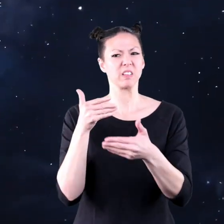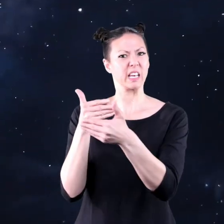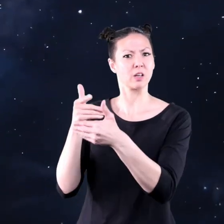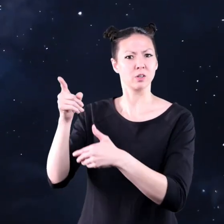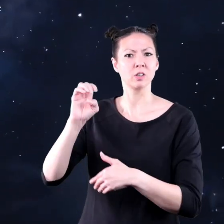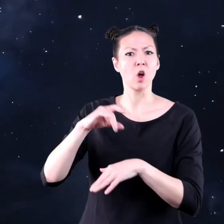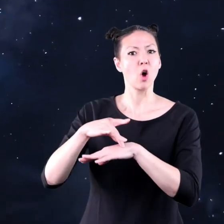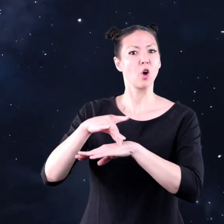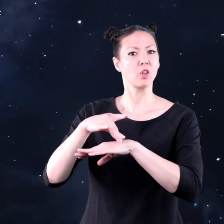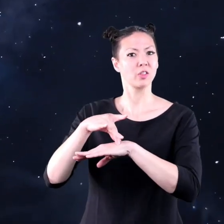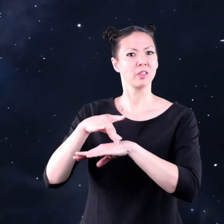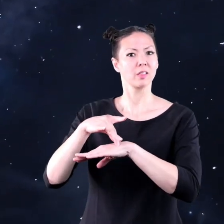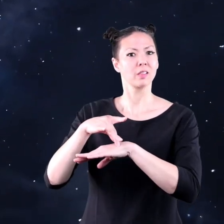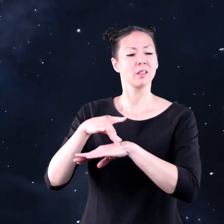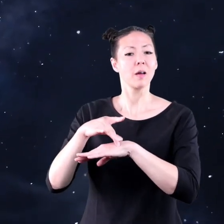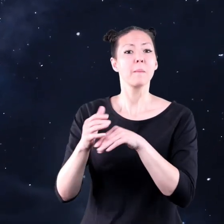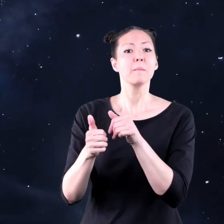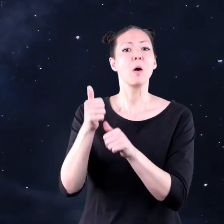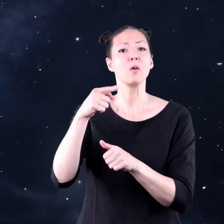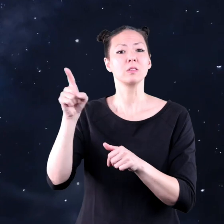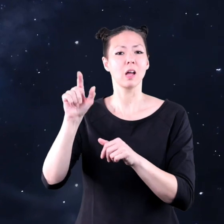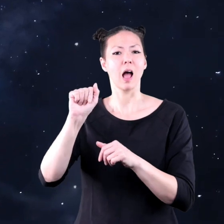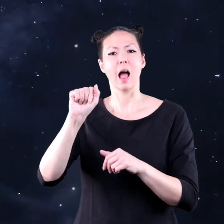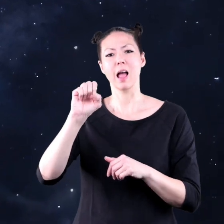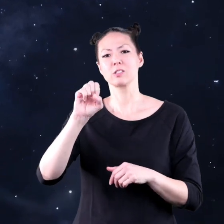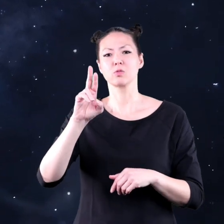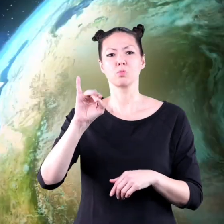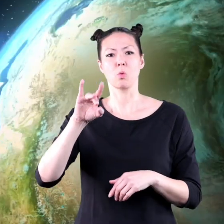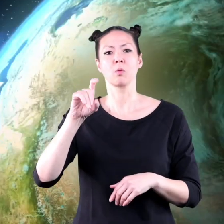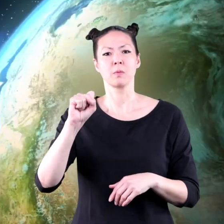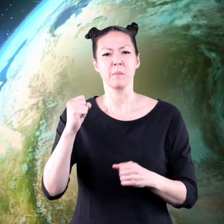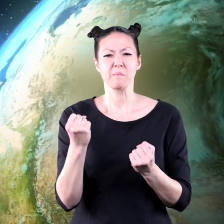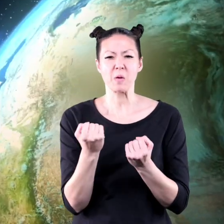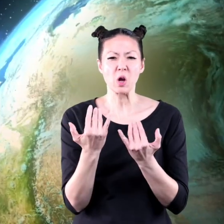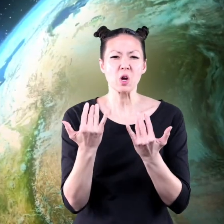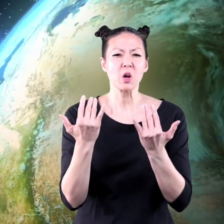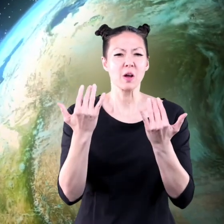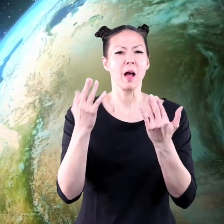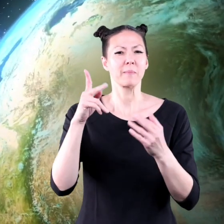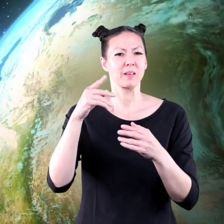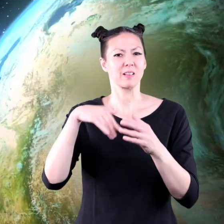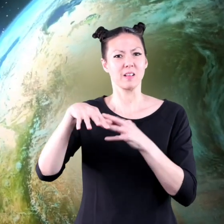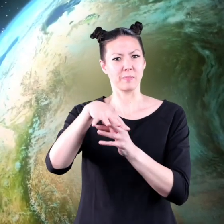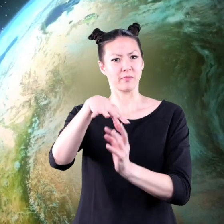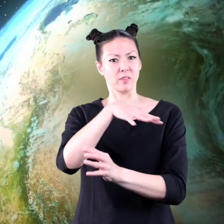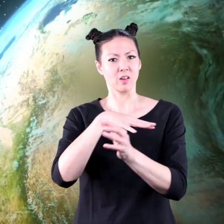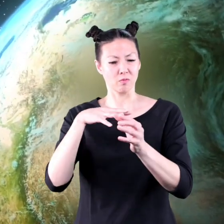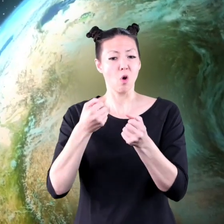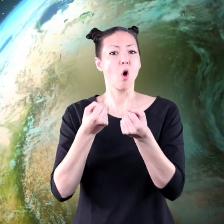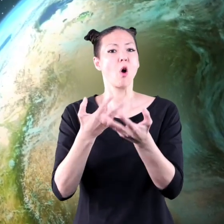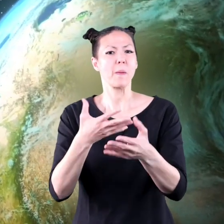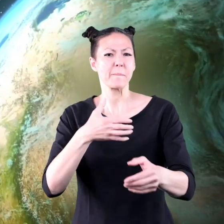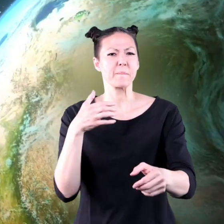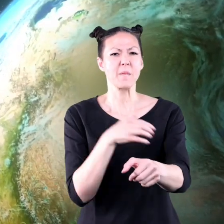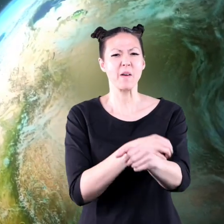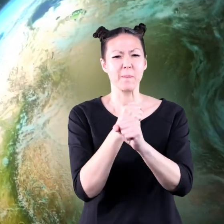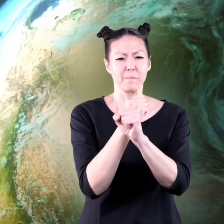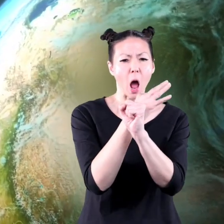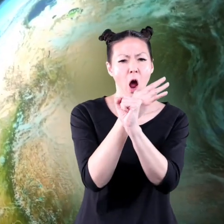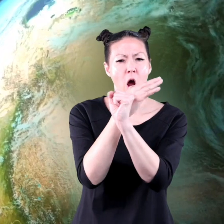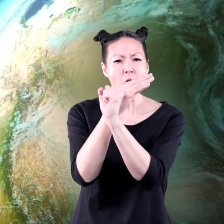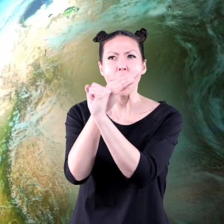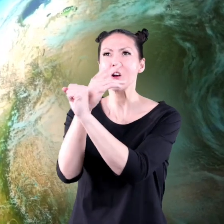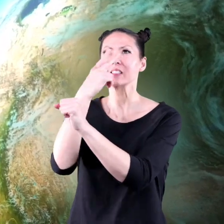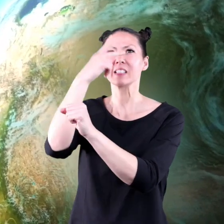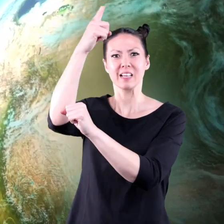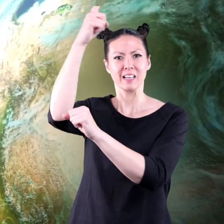group of objects near the Earth. Most of these asteroids burn up in our atmosphere causing powerful blasts